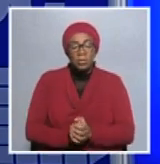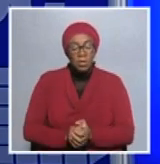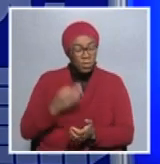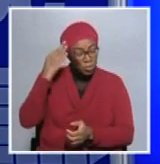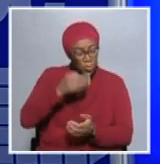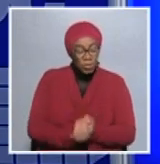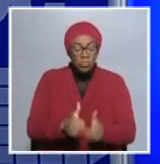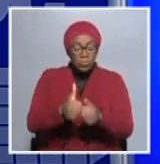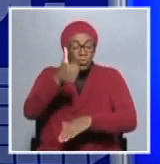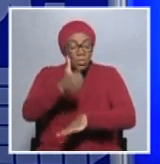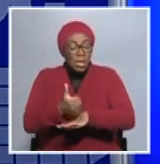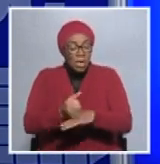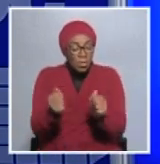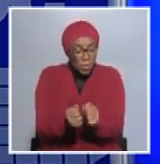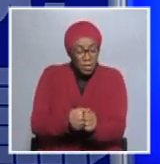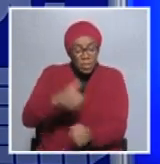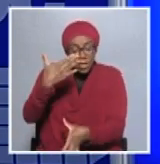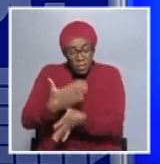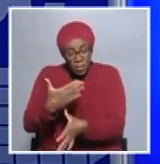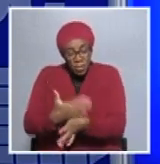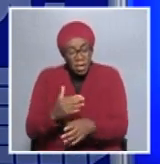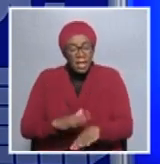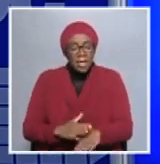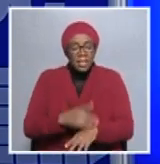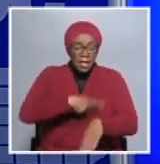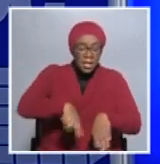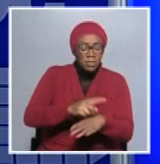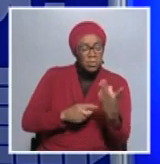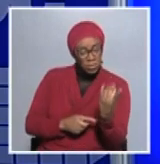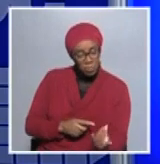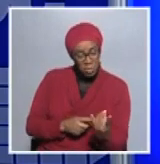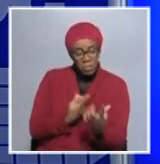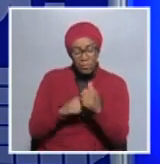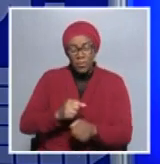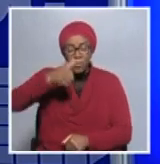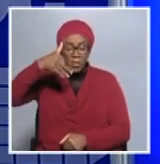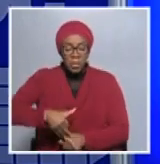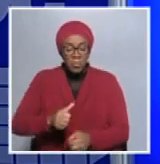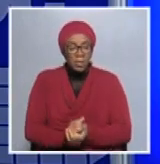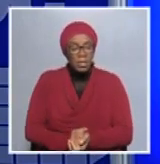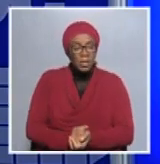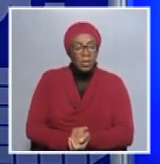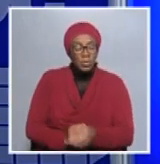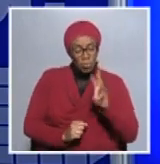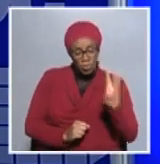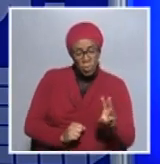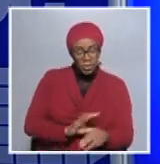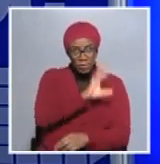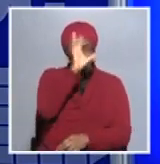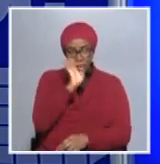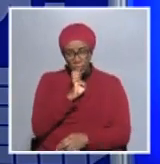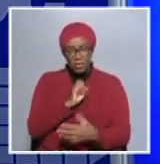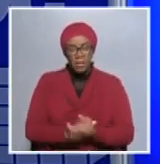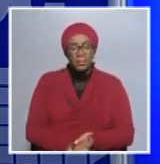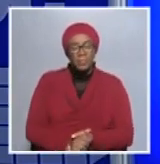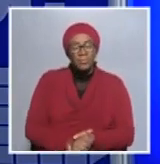all the best as far as the export of the meat is concerned to Central and West Africa. And hopefully very soon our brothers and sisters in